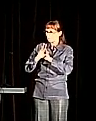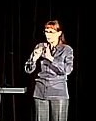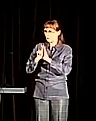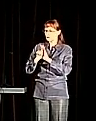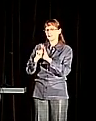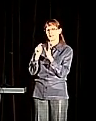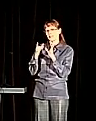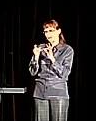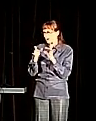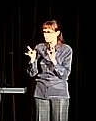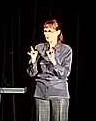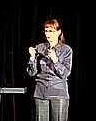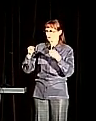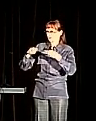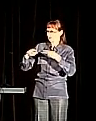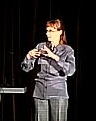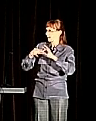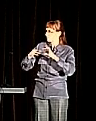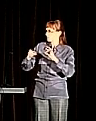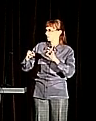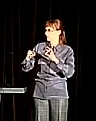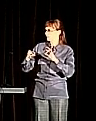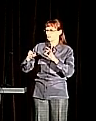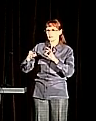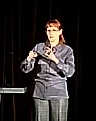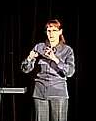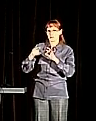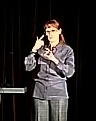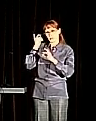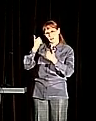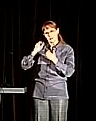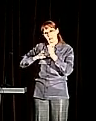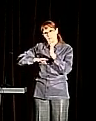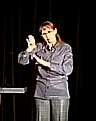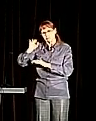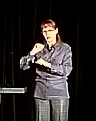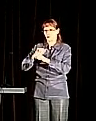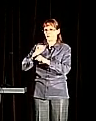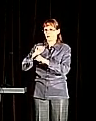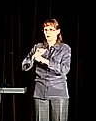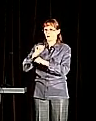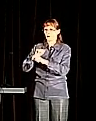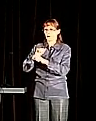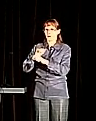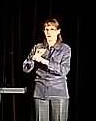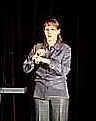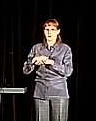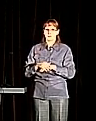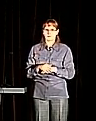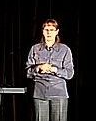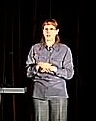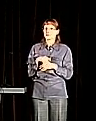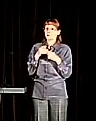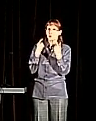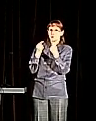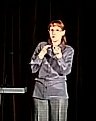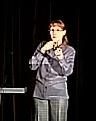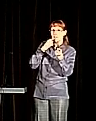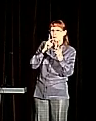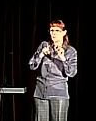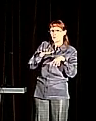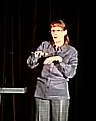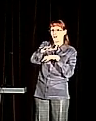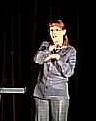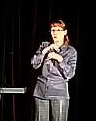So, one way is to help with fundraising and the other is education